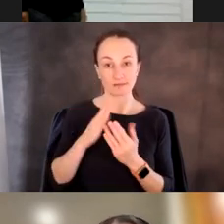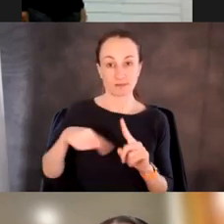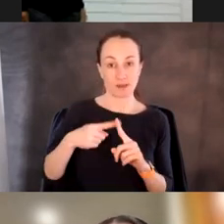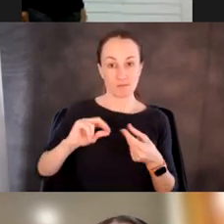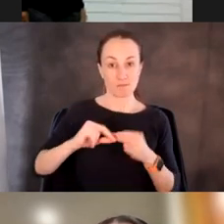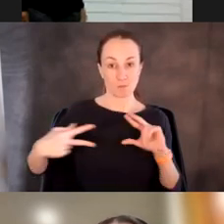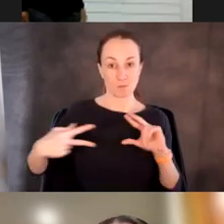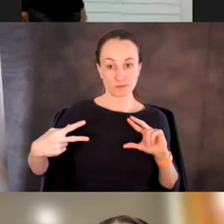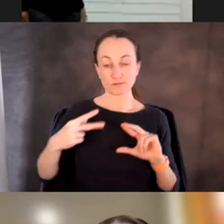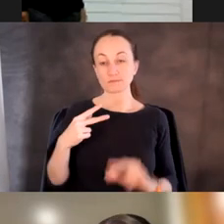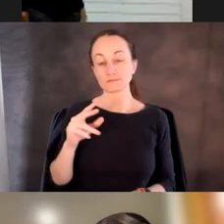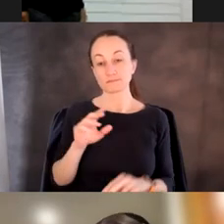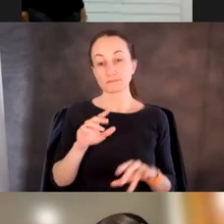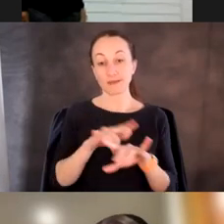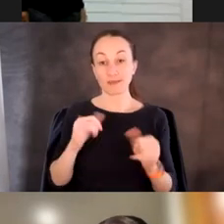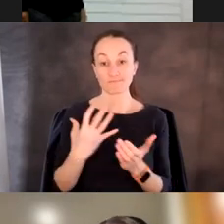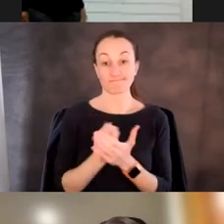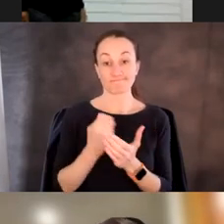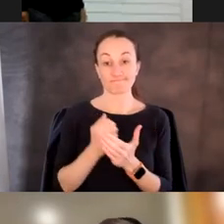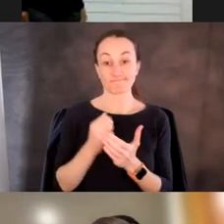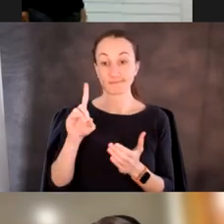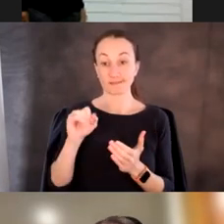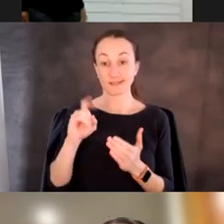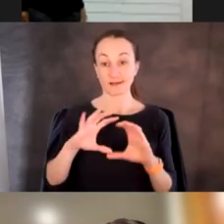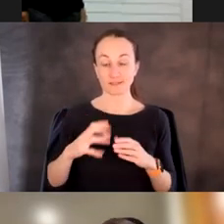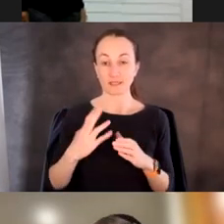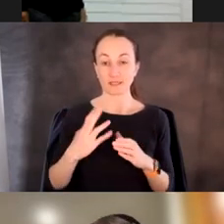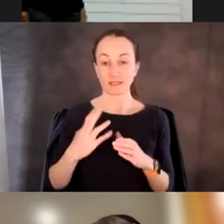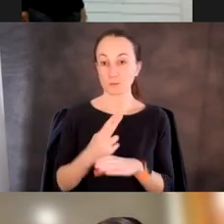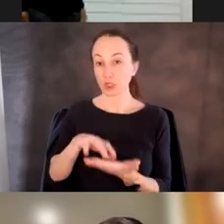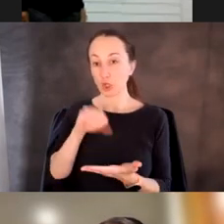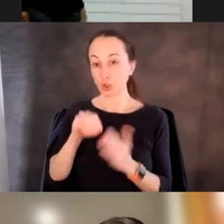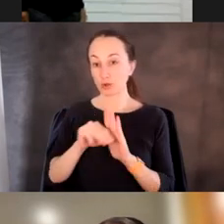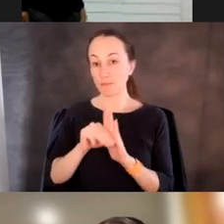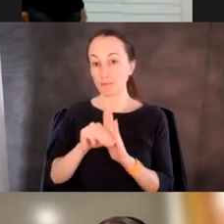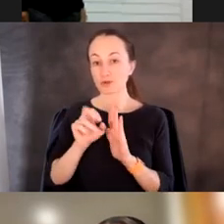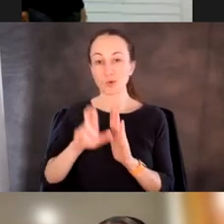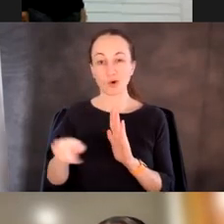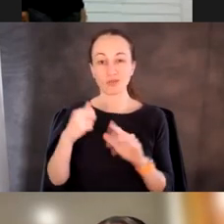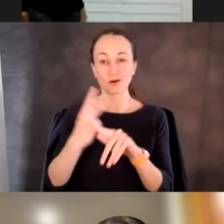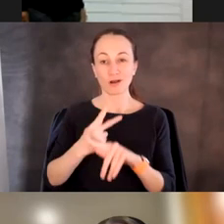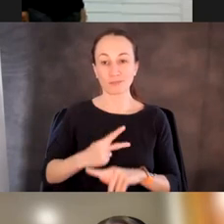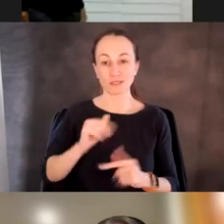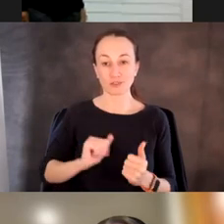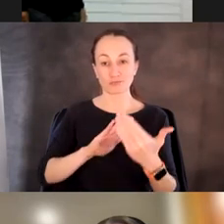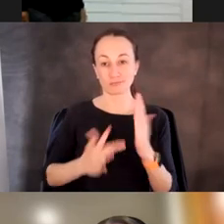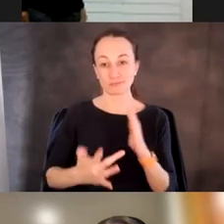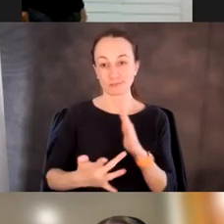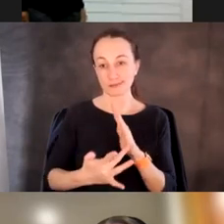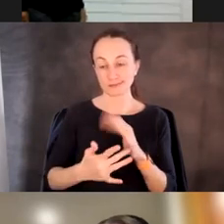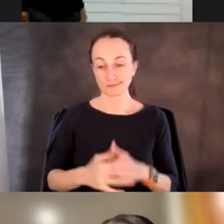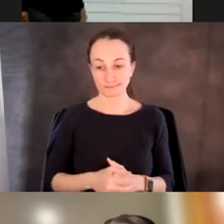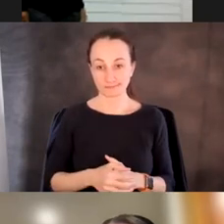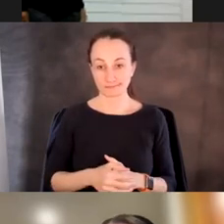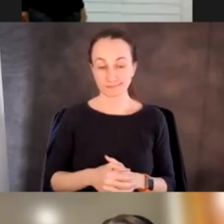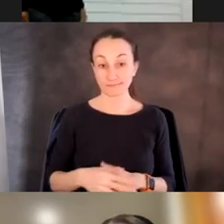proteins, um, and leveraging those data sets using learned models or other computational techniques. Um, and, uh,